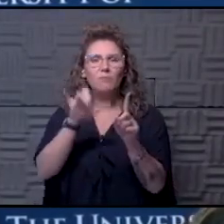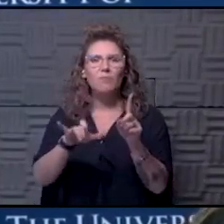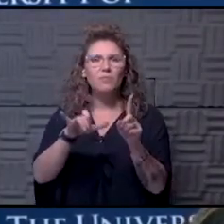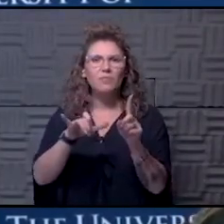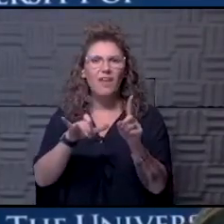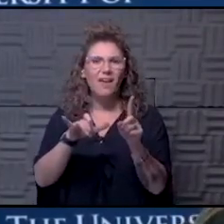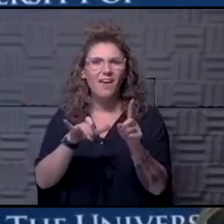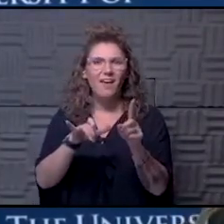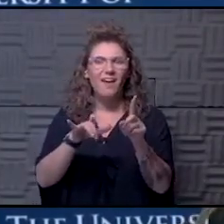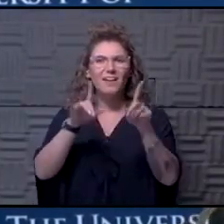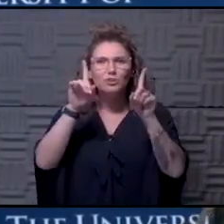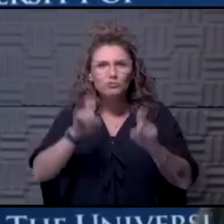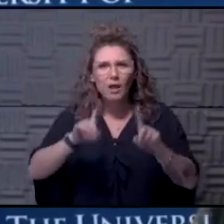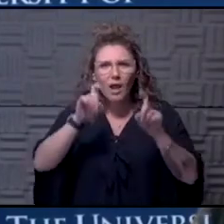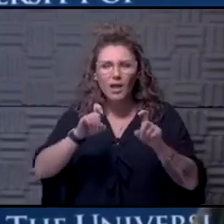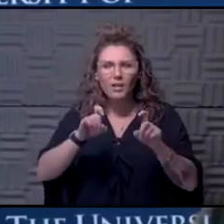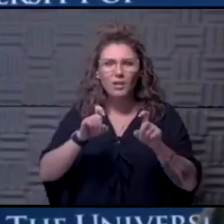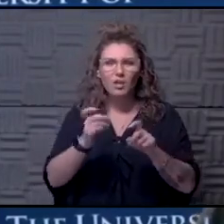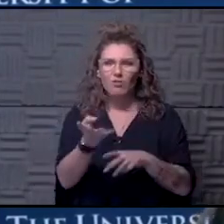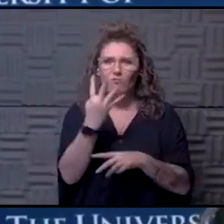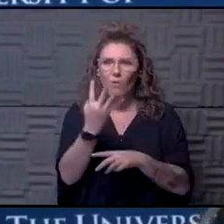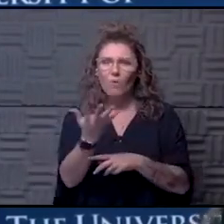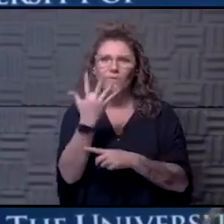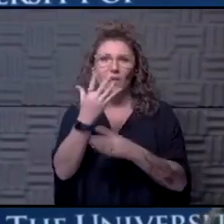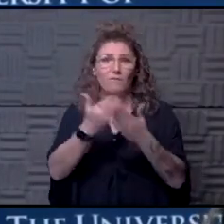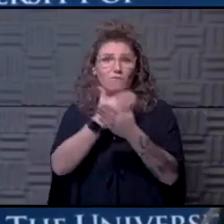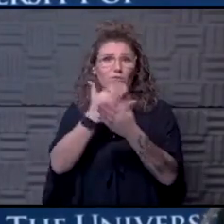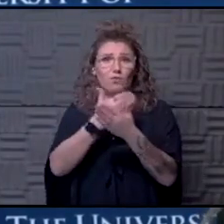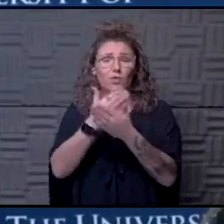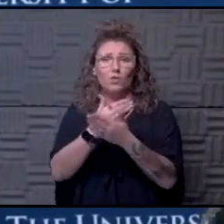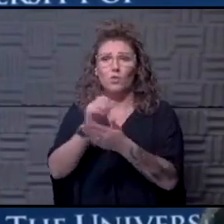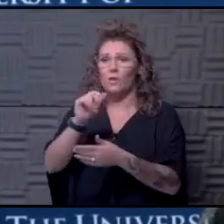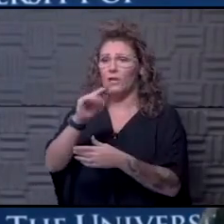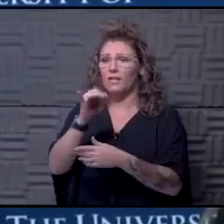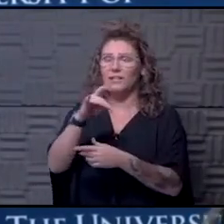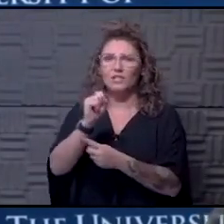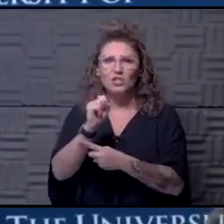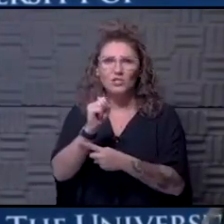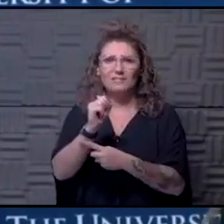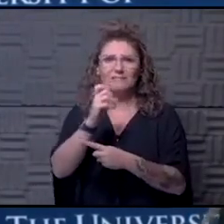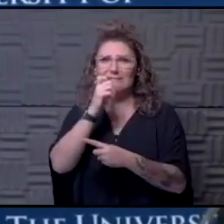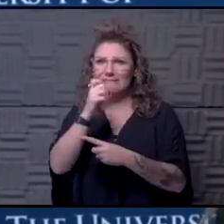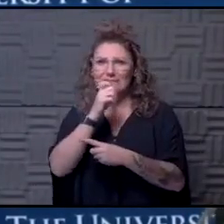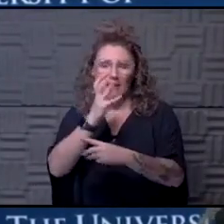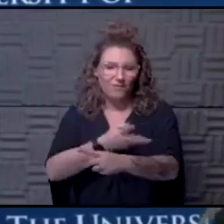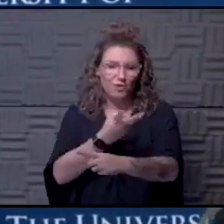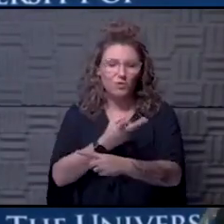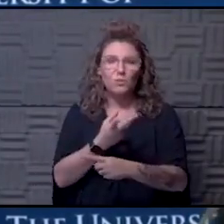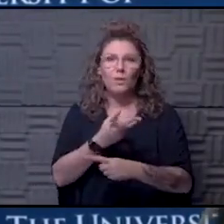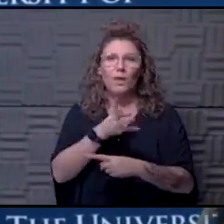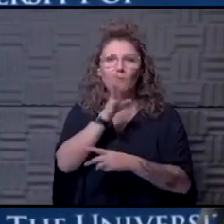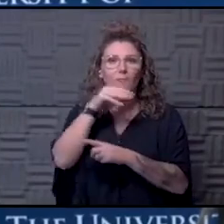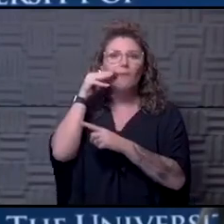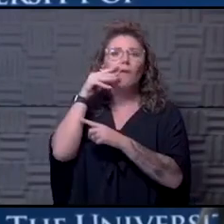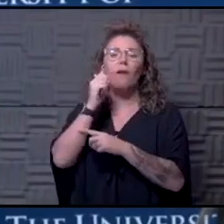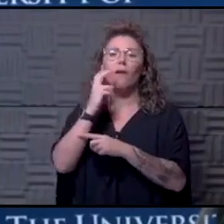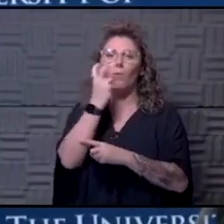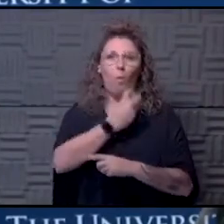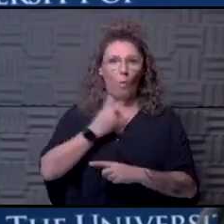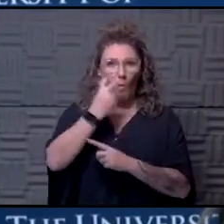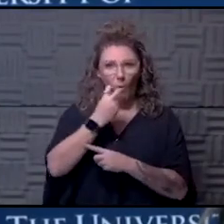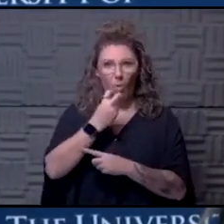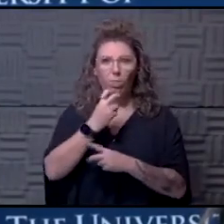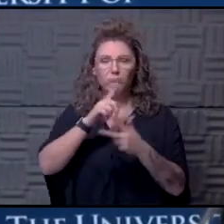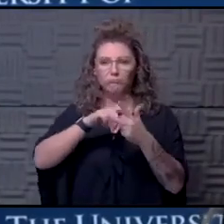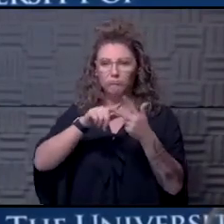four or five newer agents that aren't necessarily infusions. We have an inhaled, we have an oral option, and those will also be